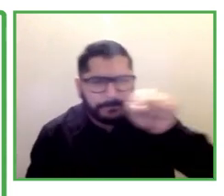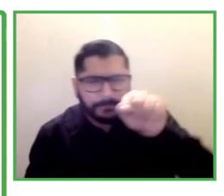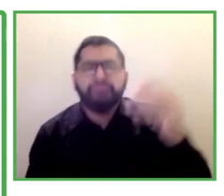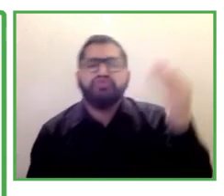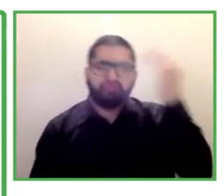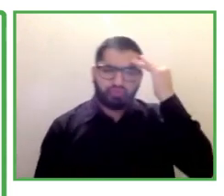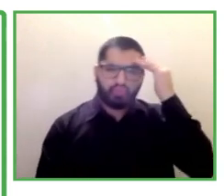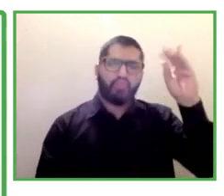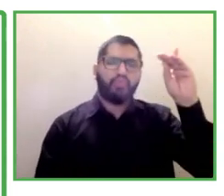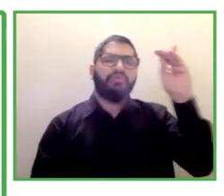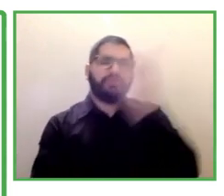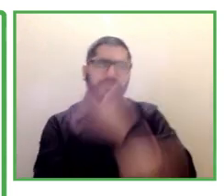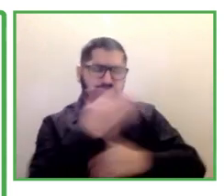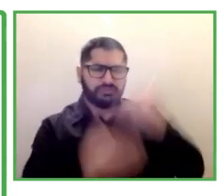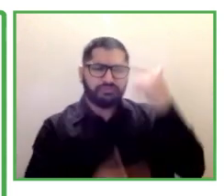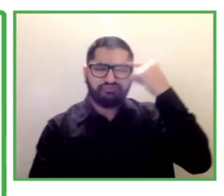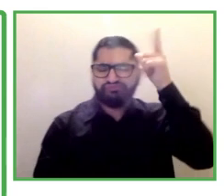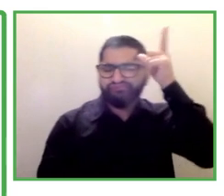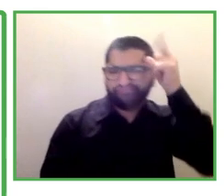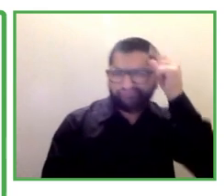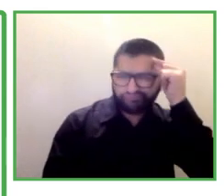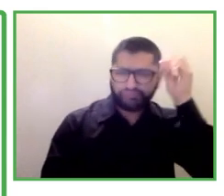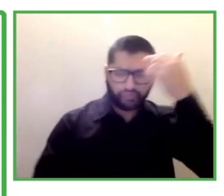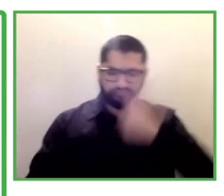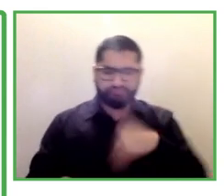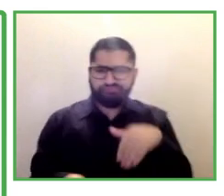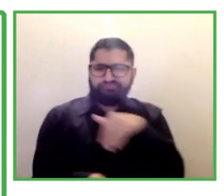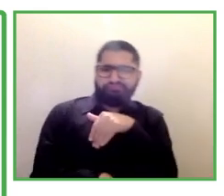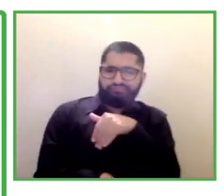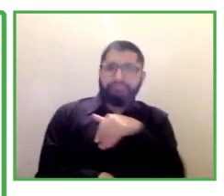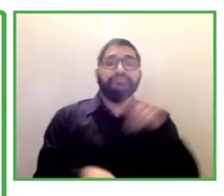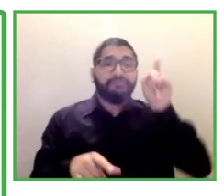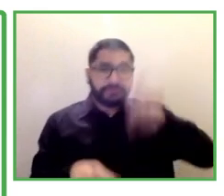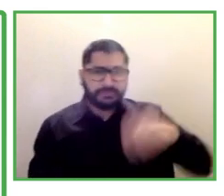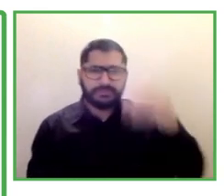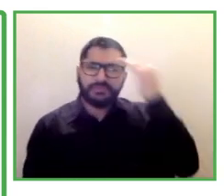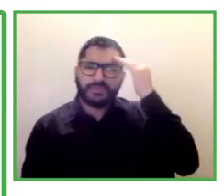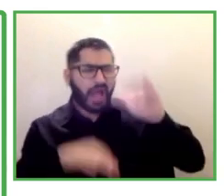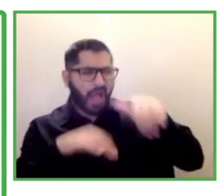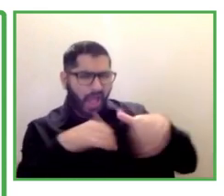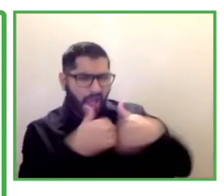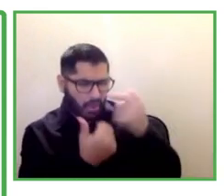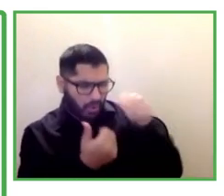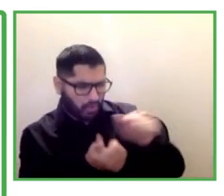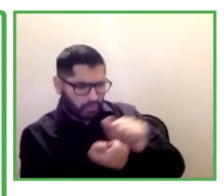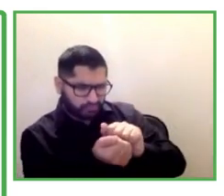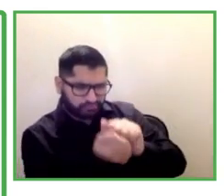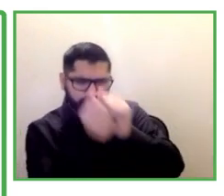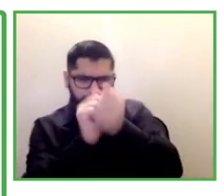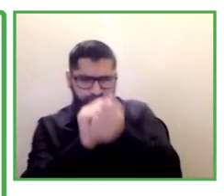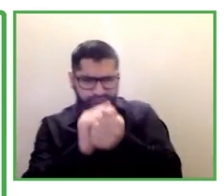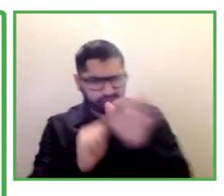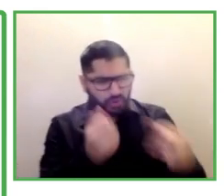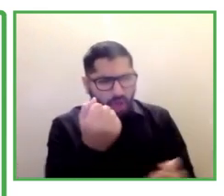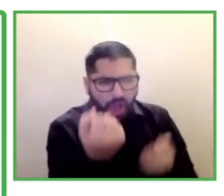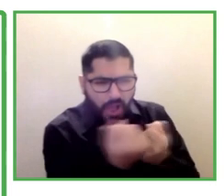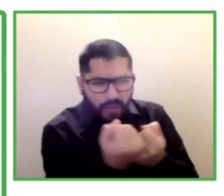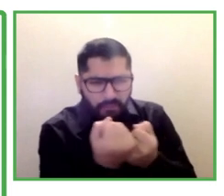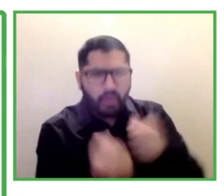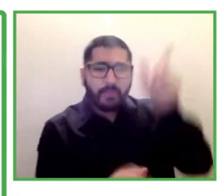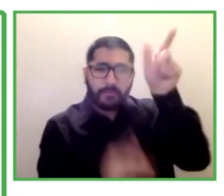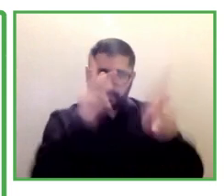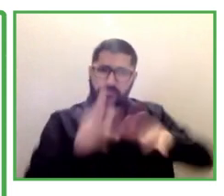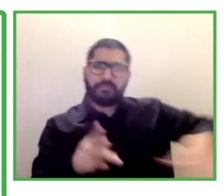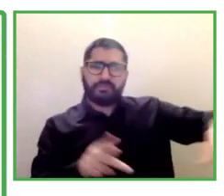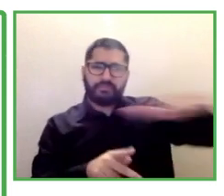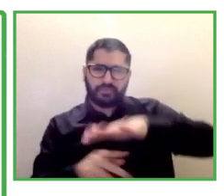of job path and working with employers as well to understand mental health cycles to understand medications that sometimes go with